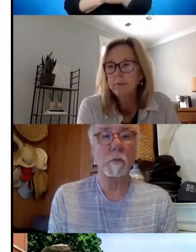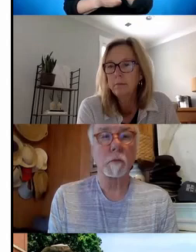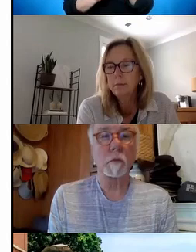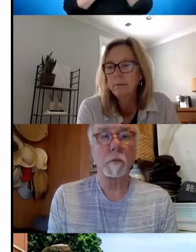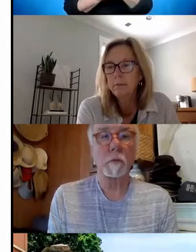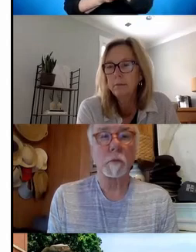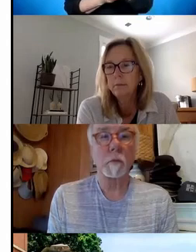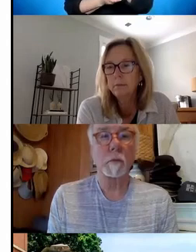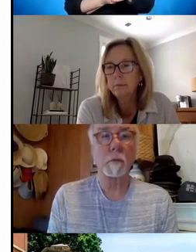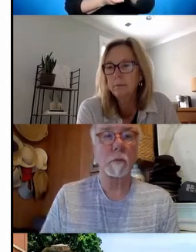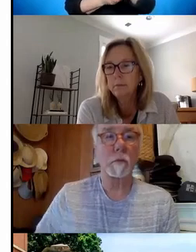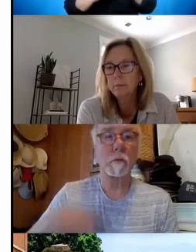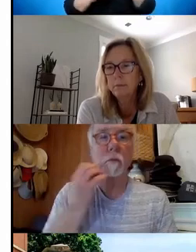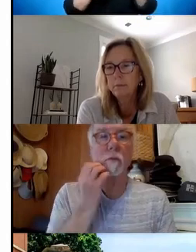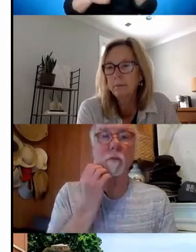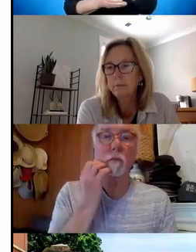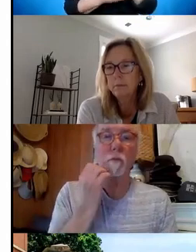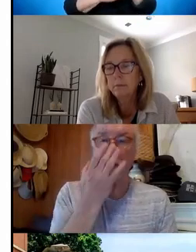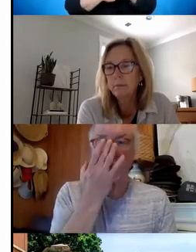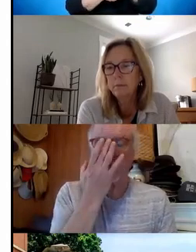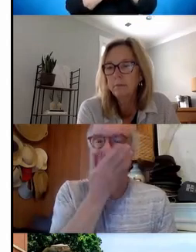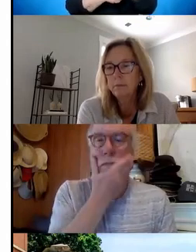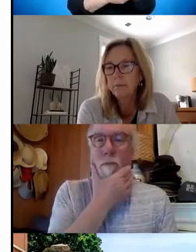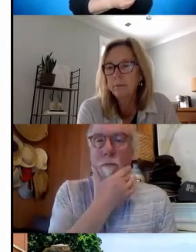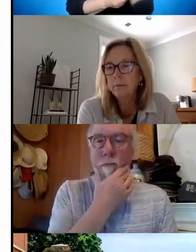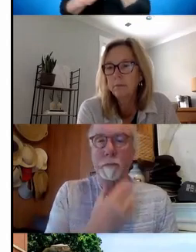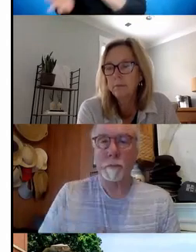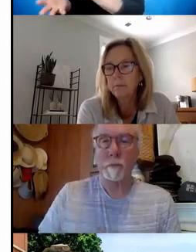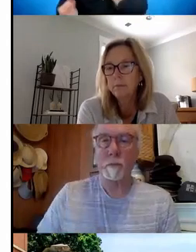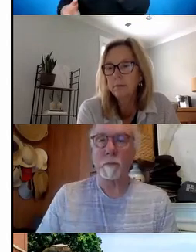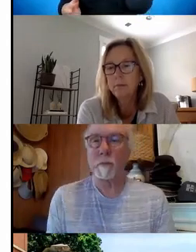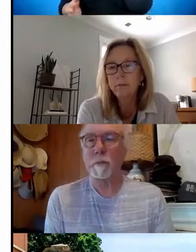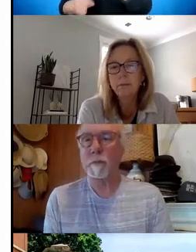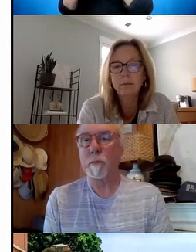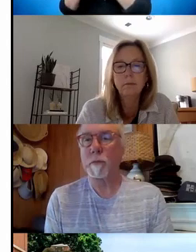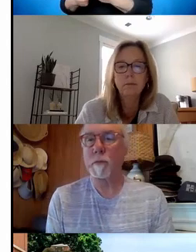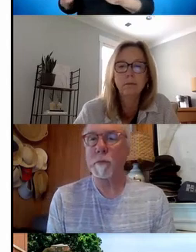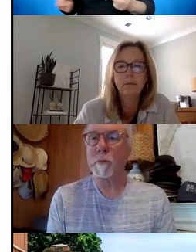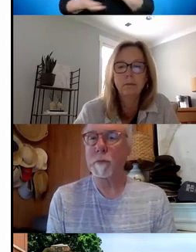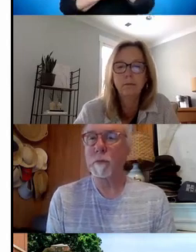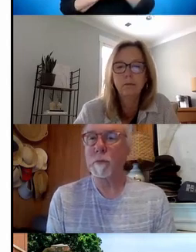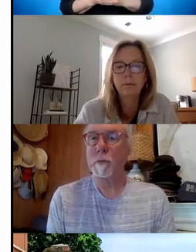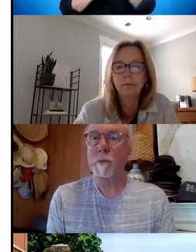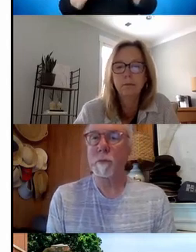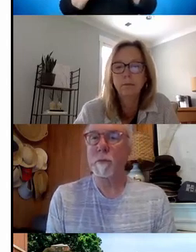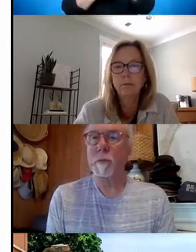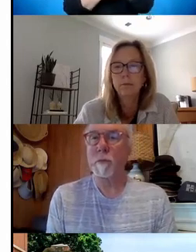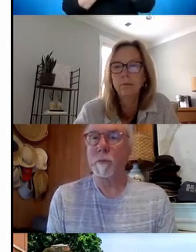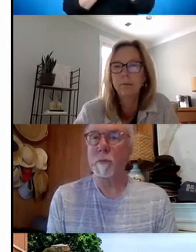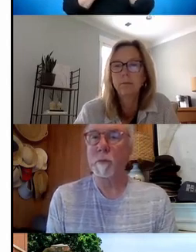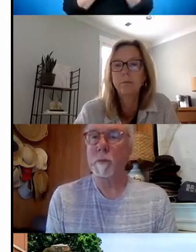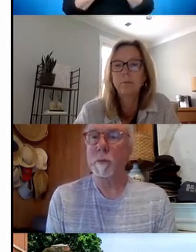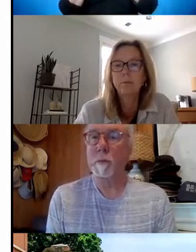a job as they should have making sure parents know what the resources are. Some of the districts have resource guides, resource booklets.